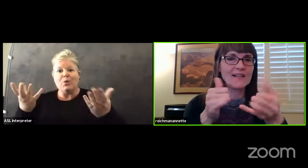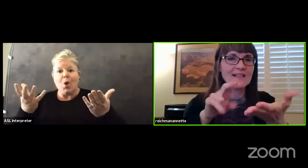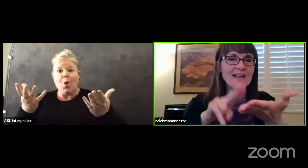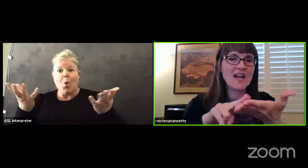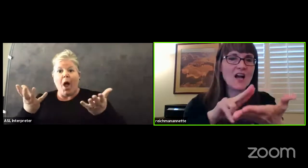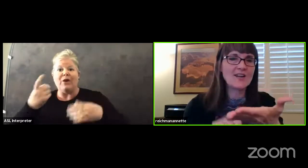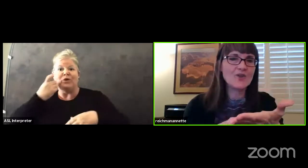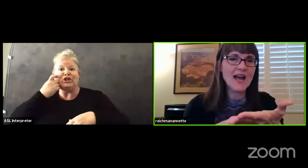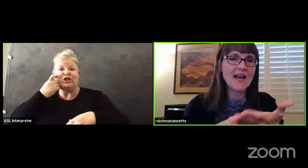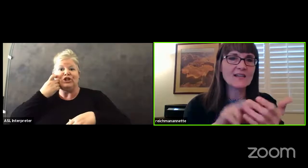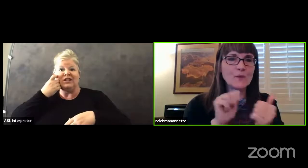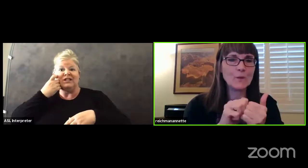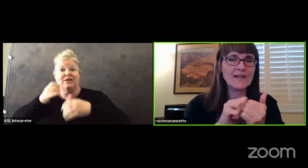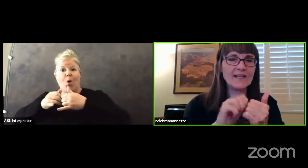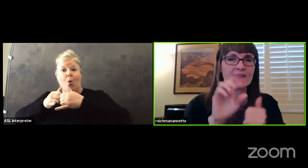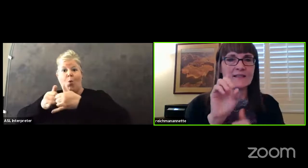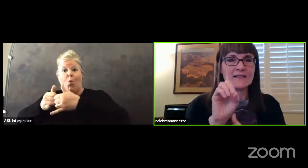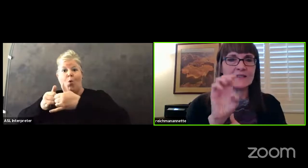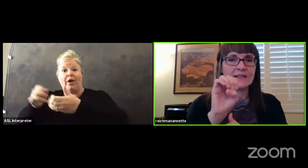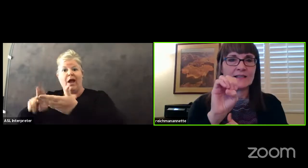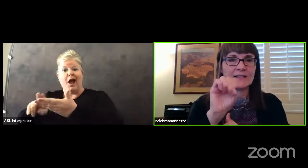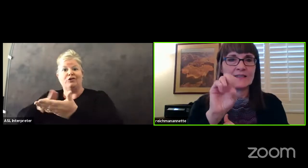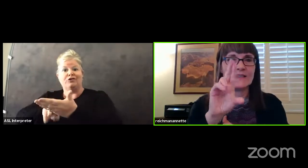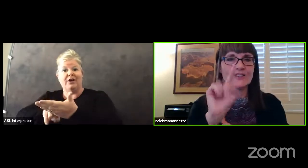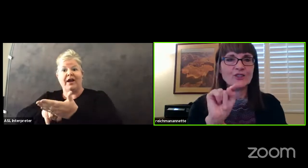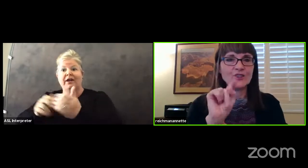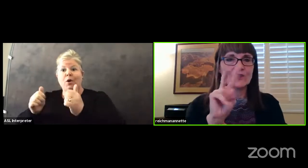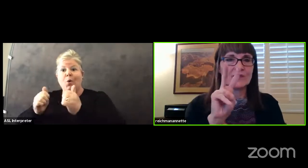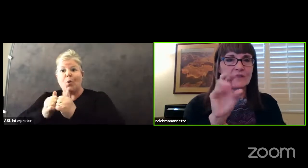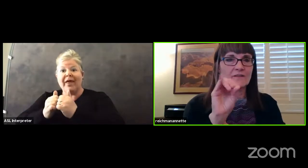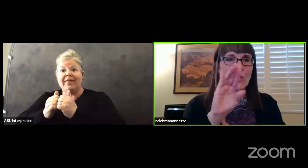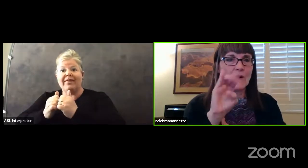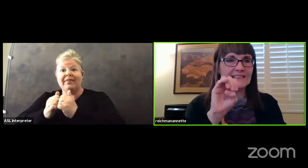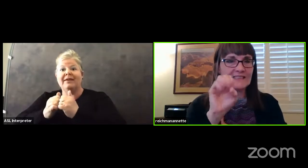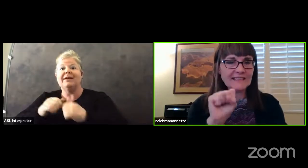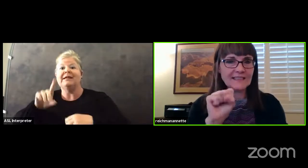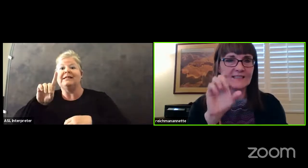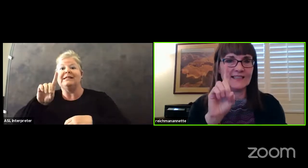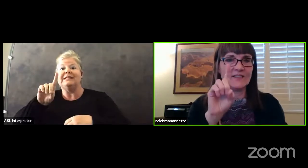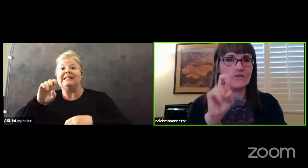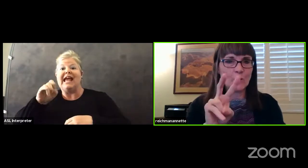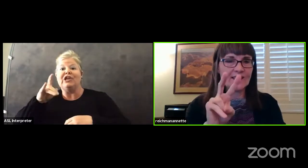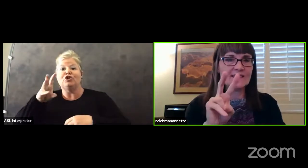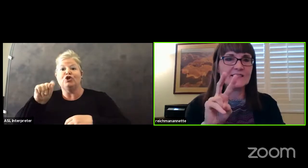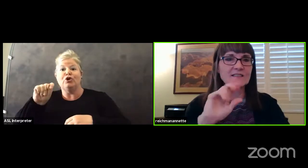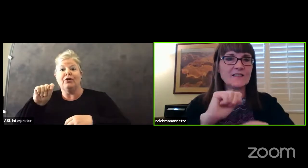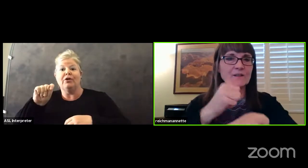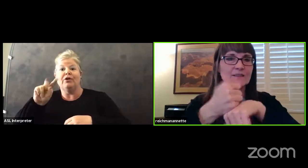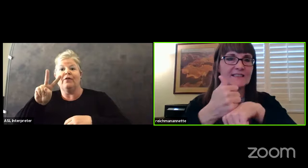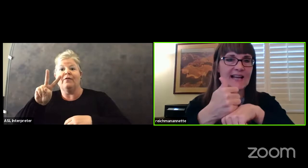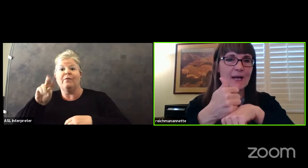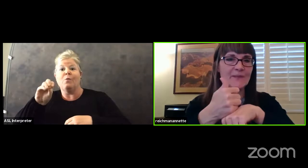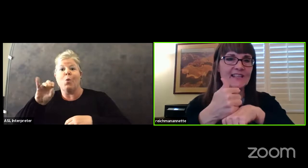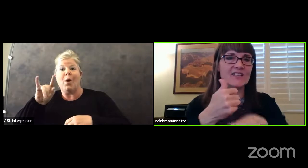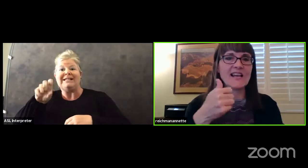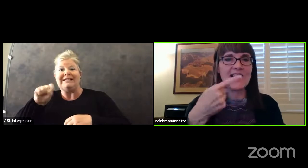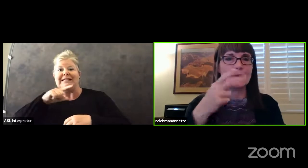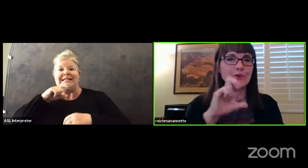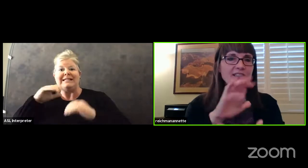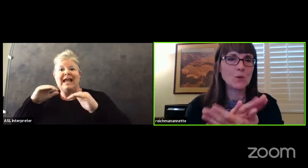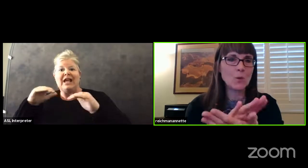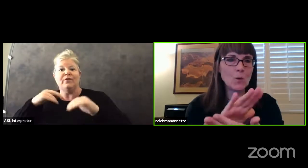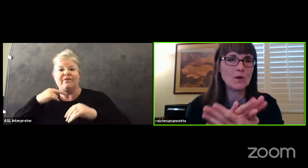awarded a contract with Desert Voices to establish